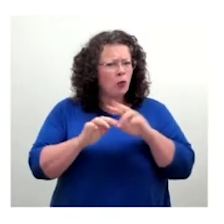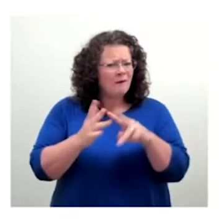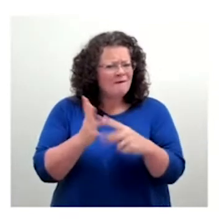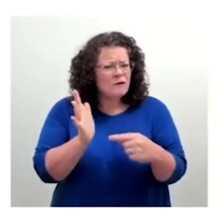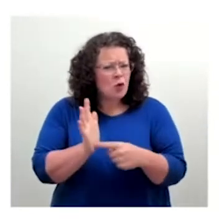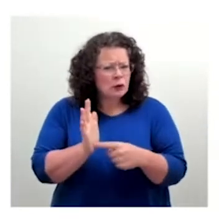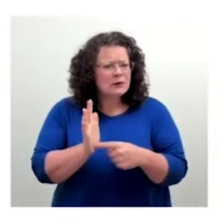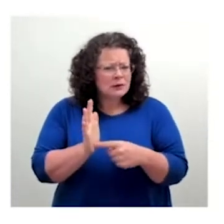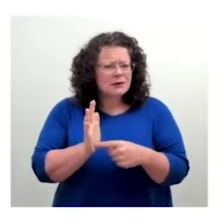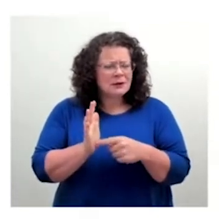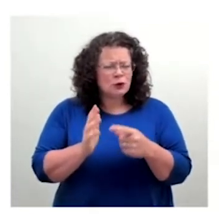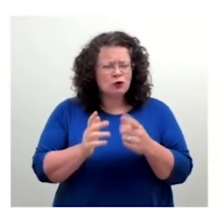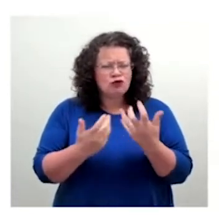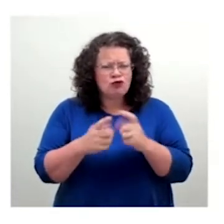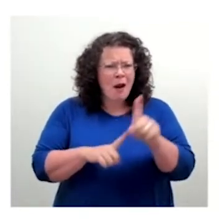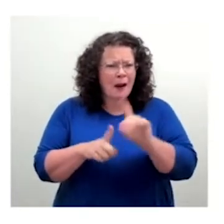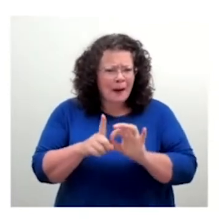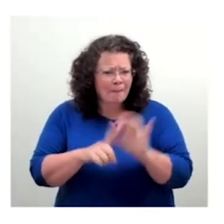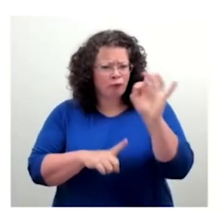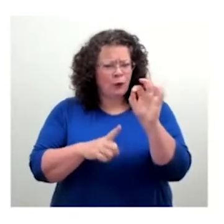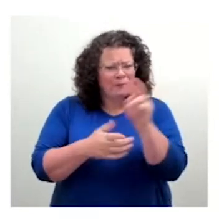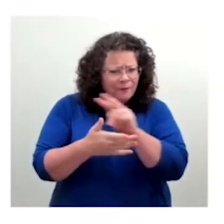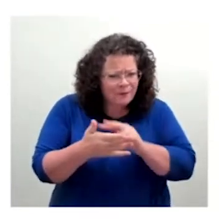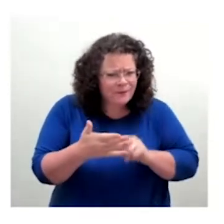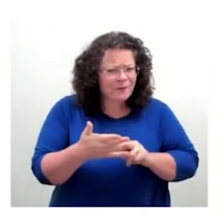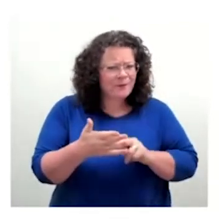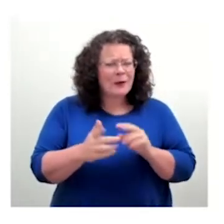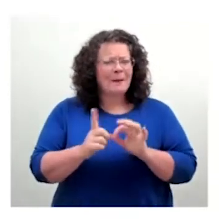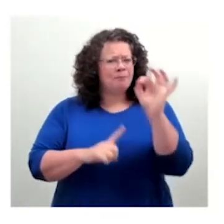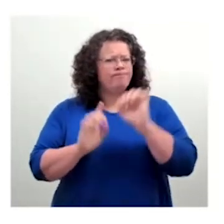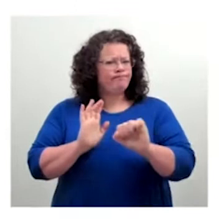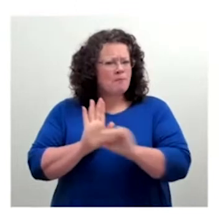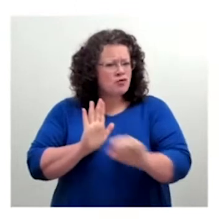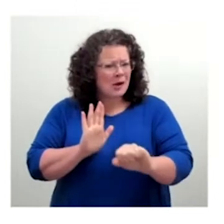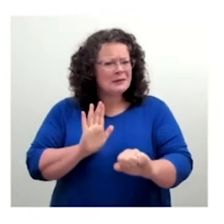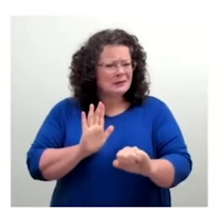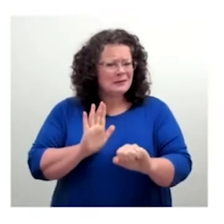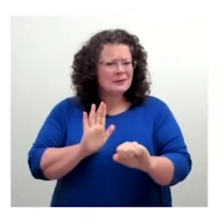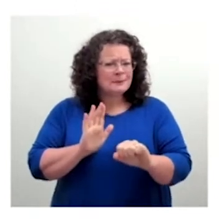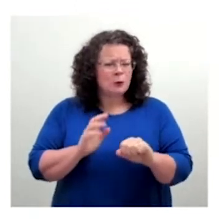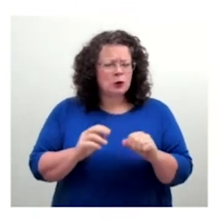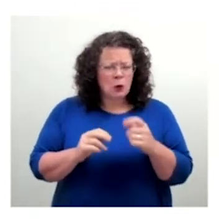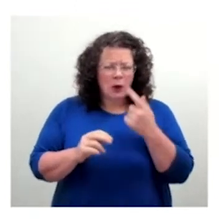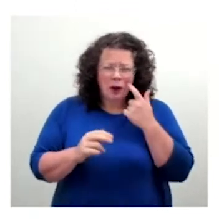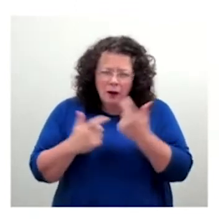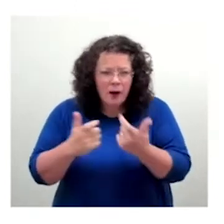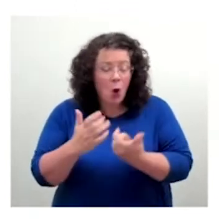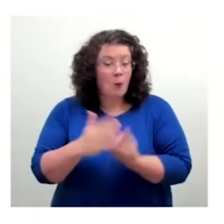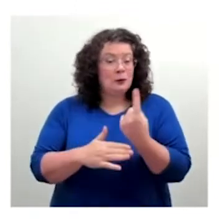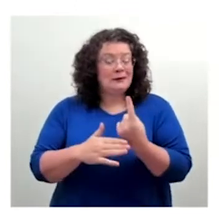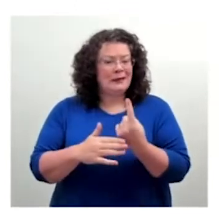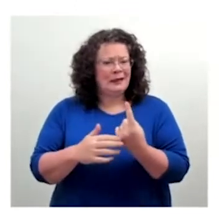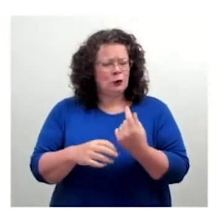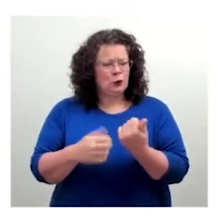concerns, bring ourselves a more distinctive sort of typographic tone of voice, as I mentioned before. And then the third